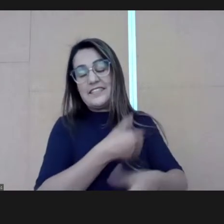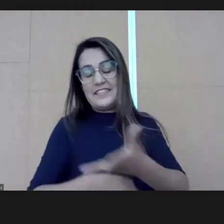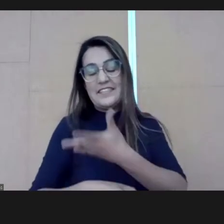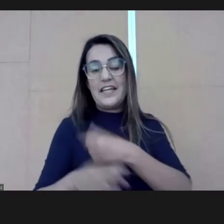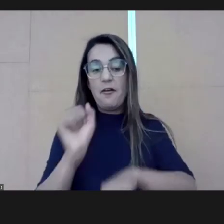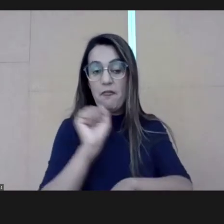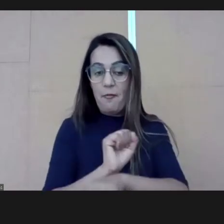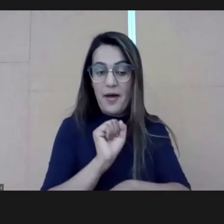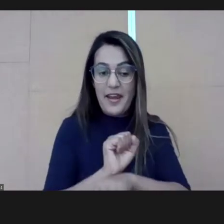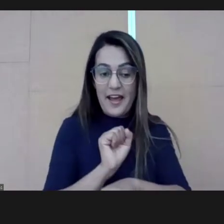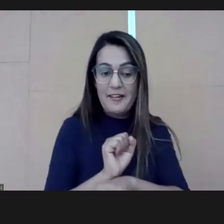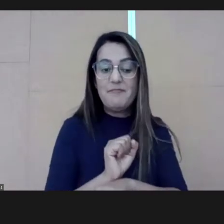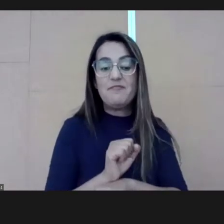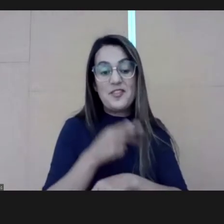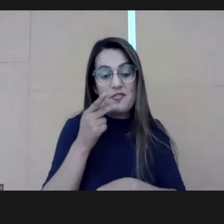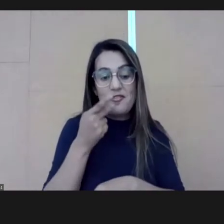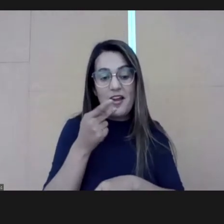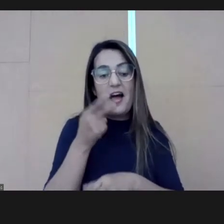me.